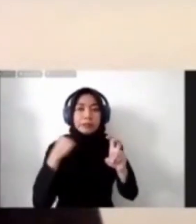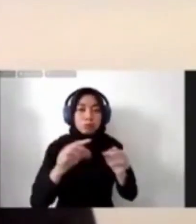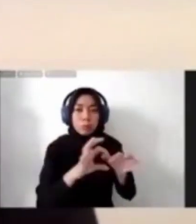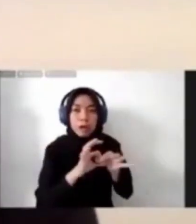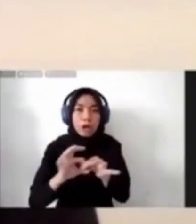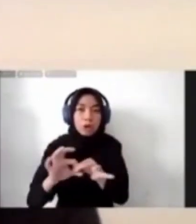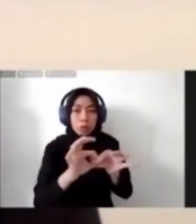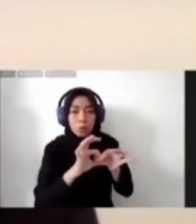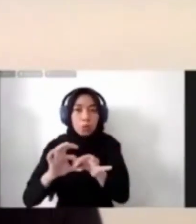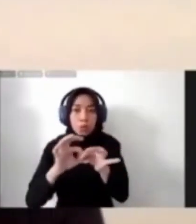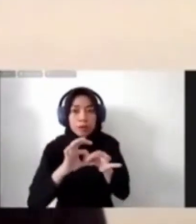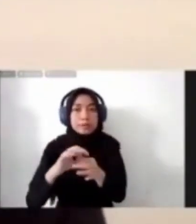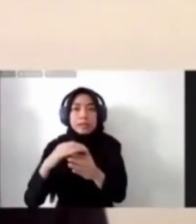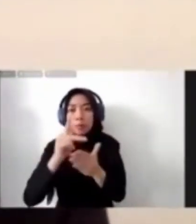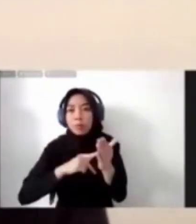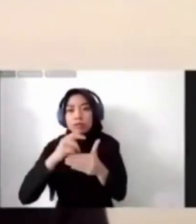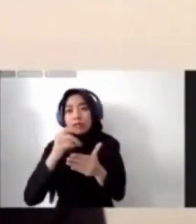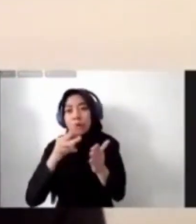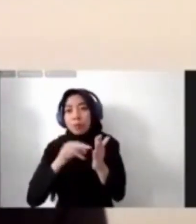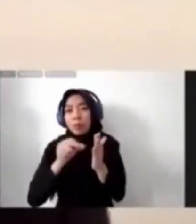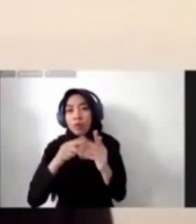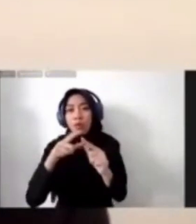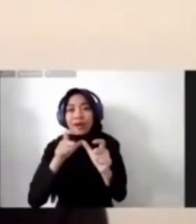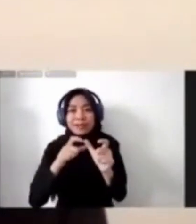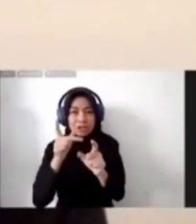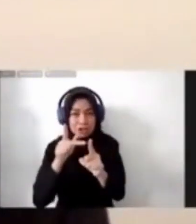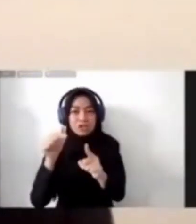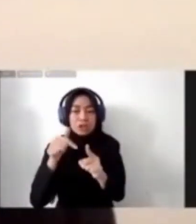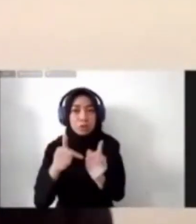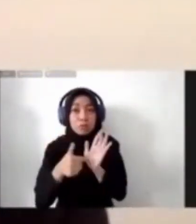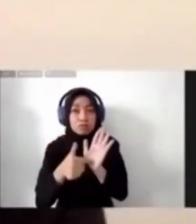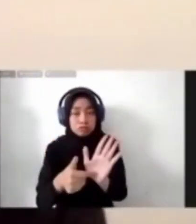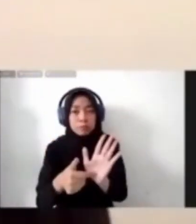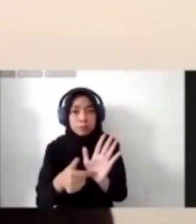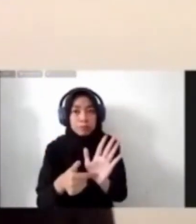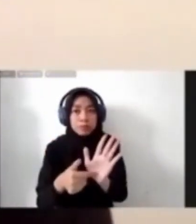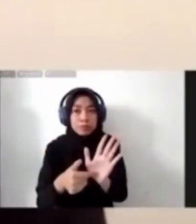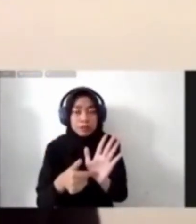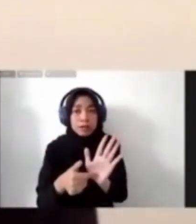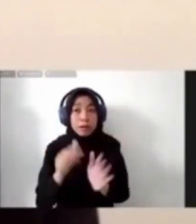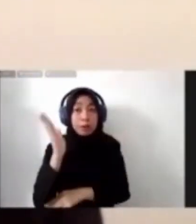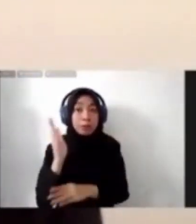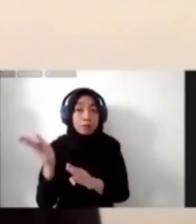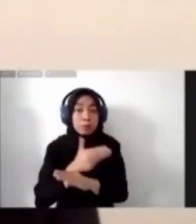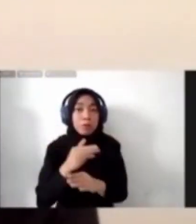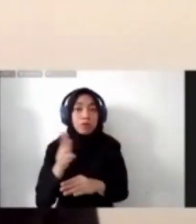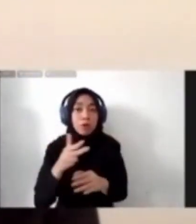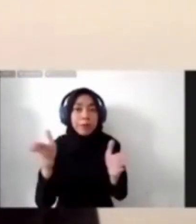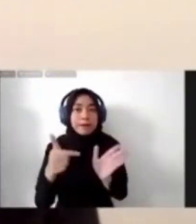Projects. And before I introduce you to our speaker, please enjoy this short video clip prepared by our team.